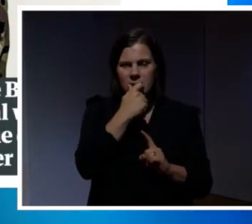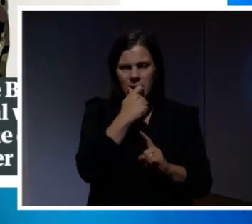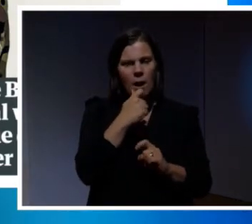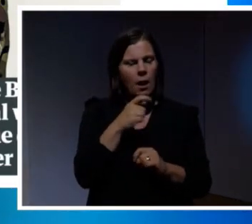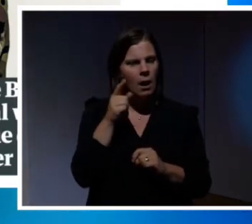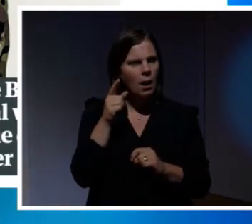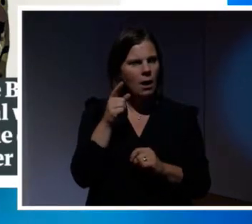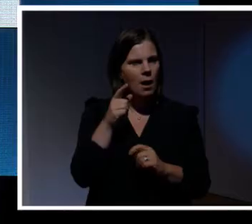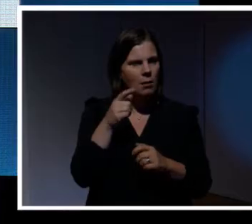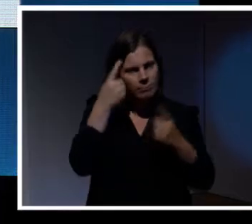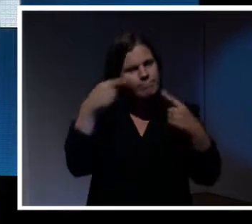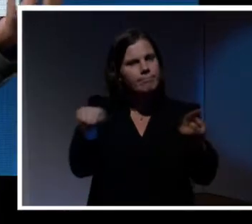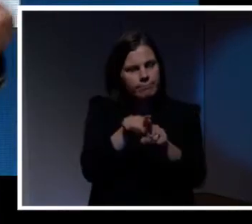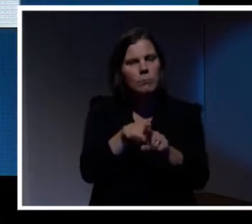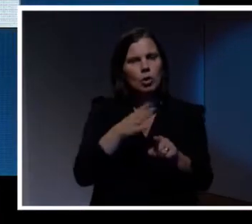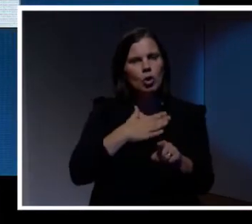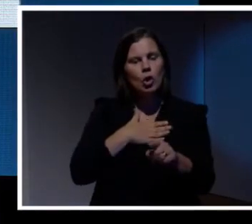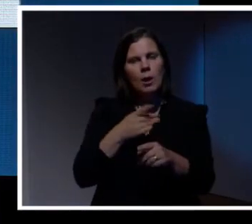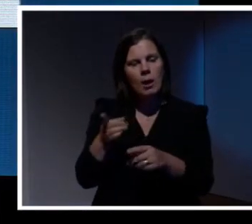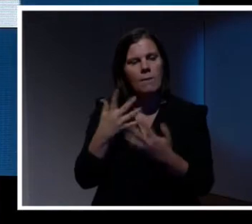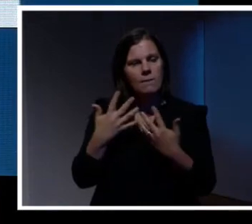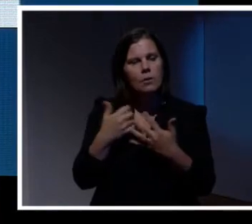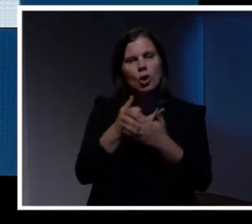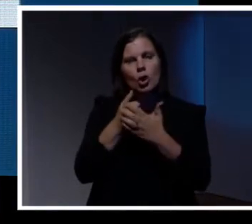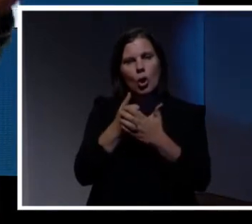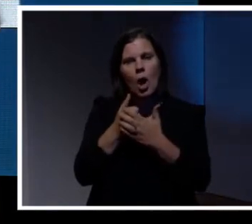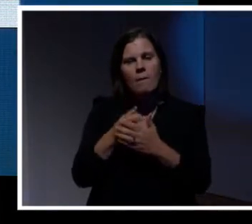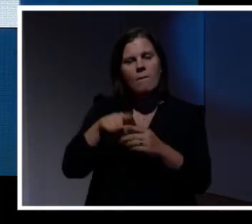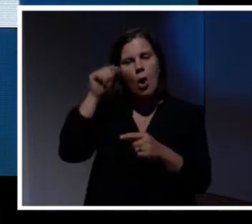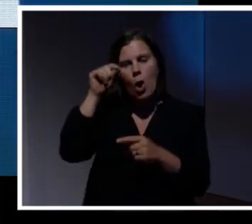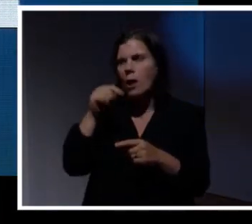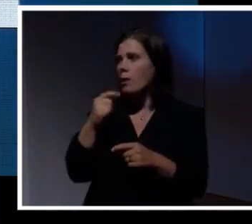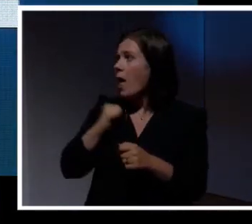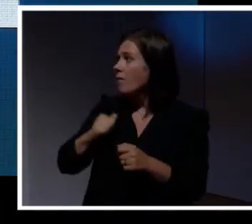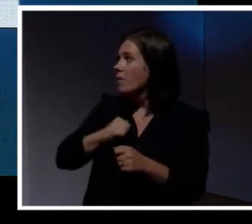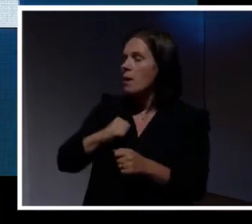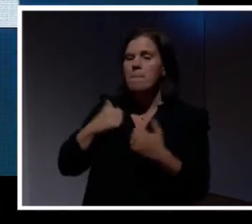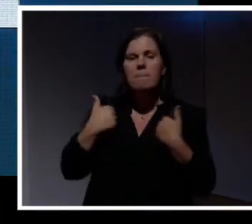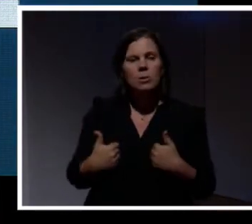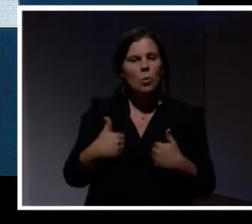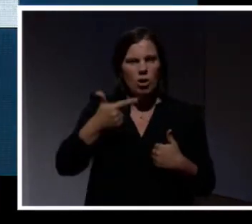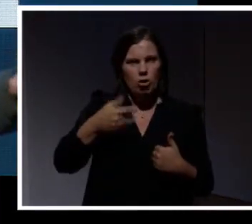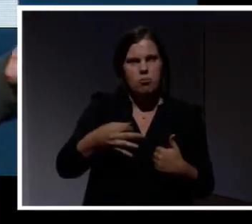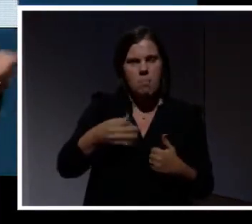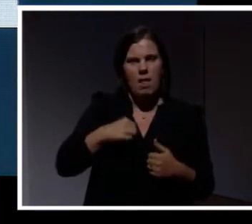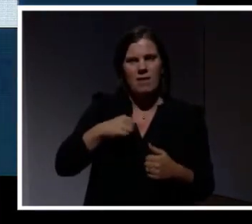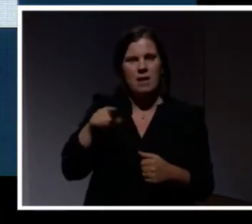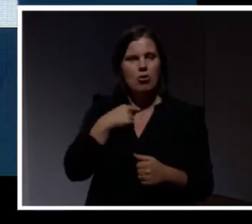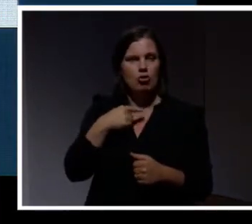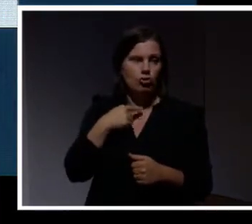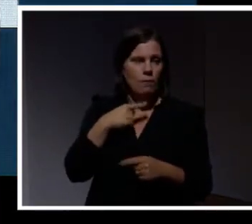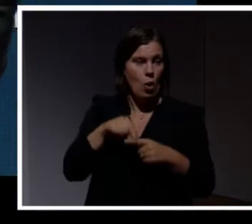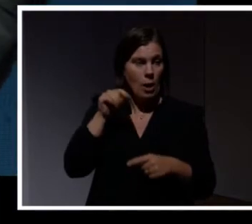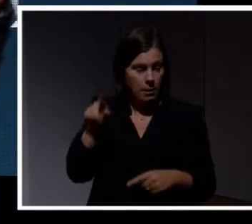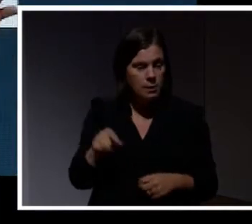said that Cambridge Analytica influenced the American election using these personality type algorithms. Well again, I'm a